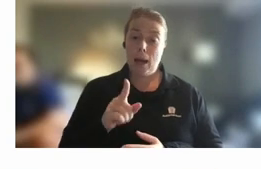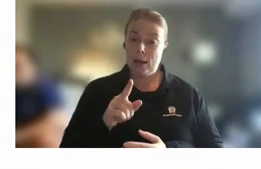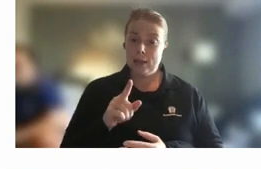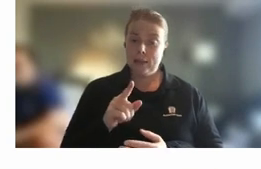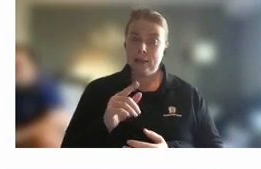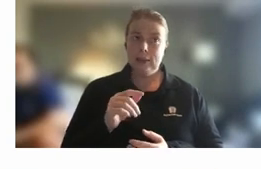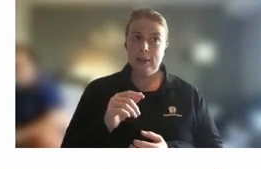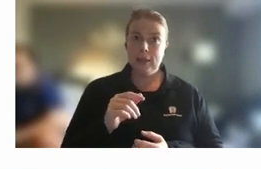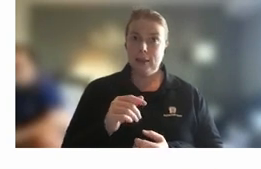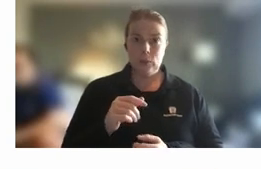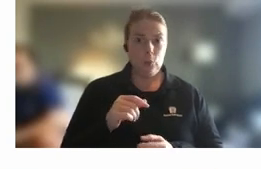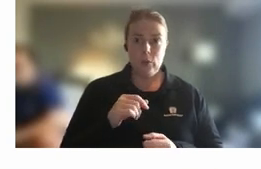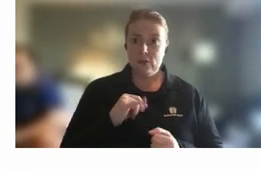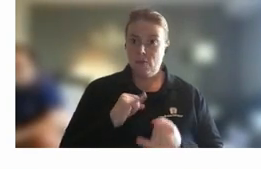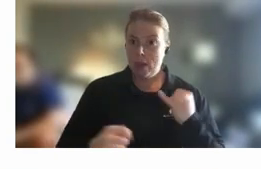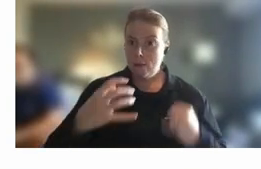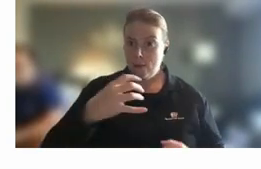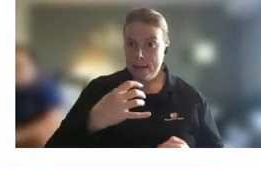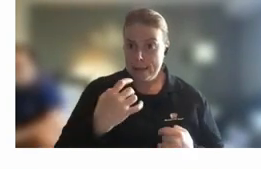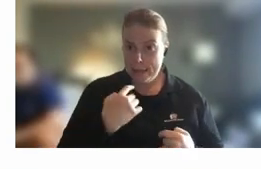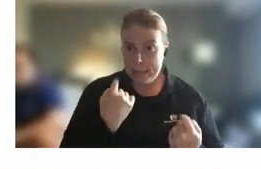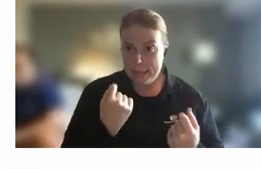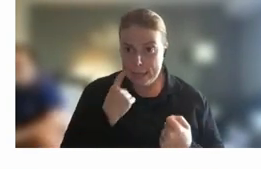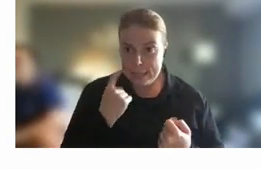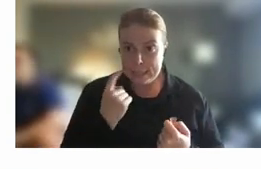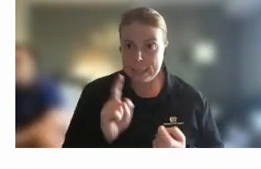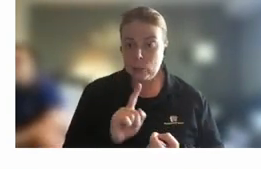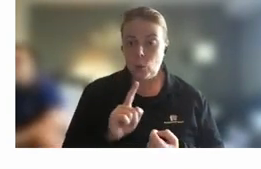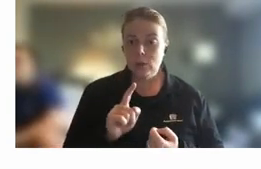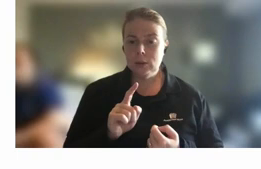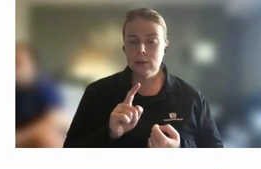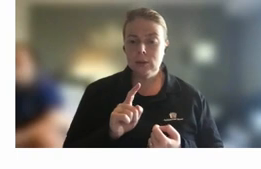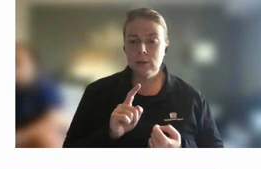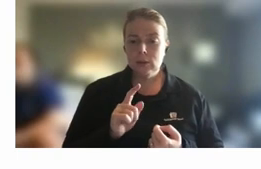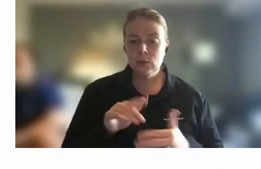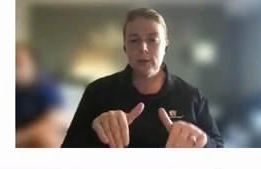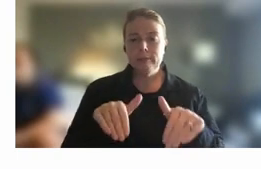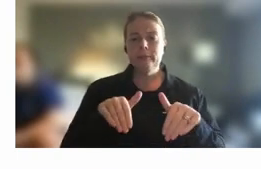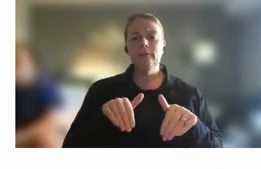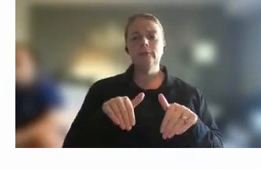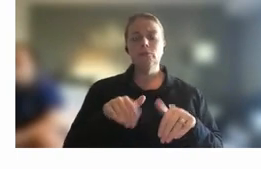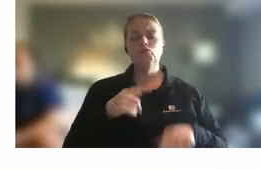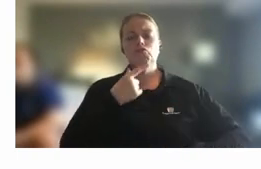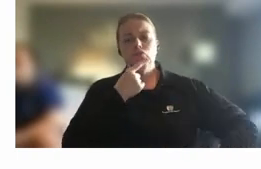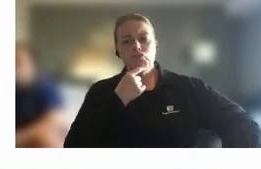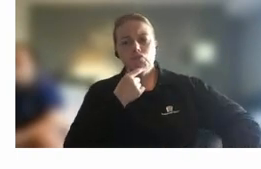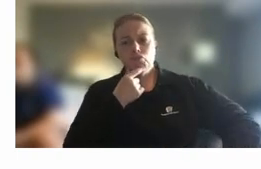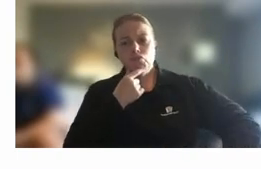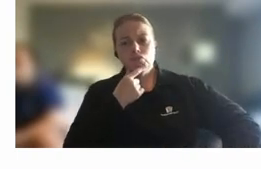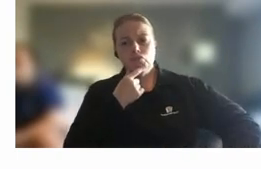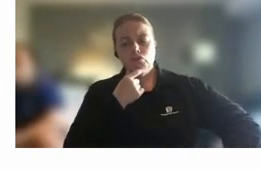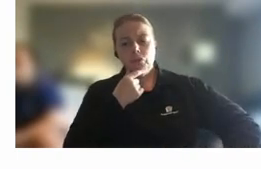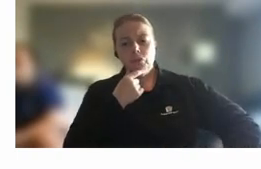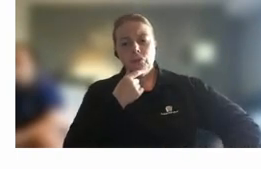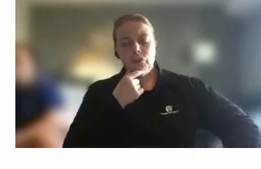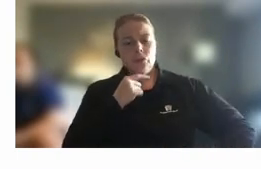easily once i actually um did it was just step back and look at my going back to our meetings conversation earlier having